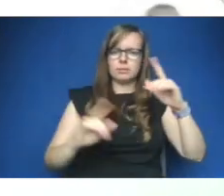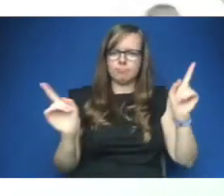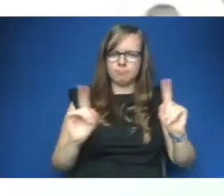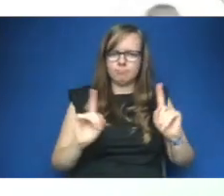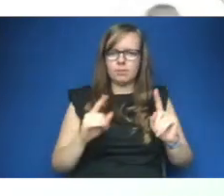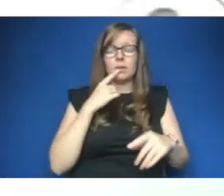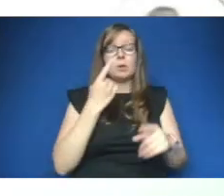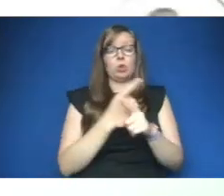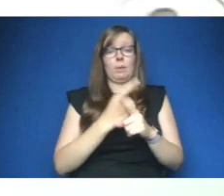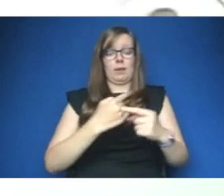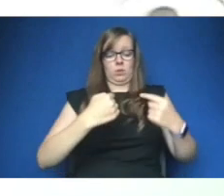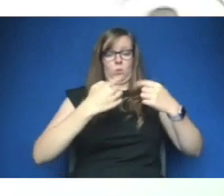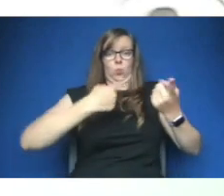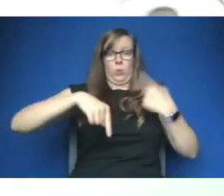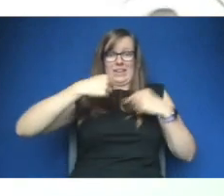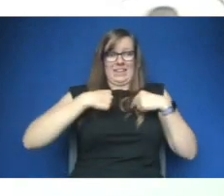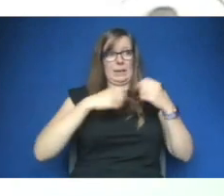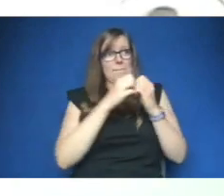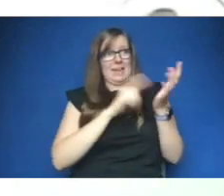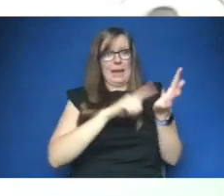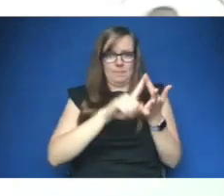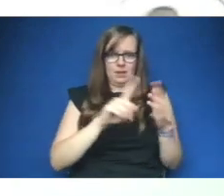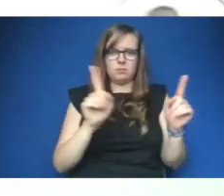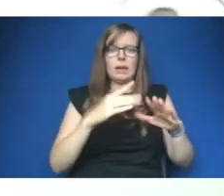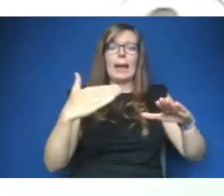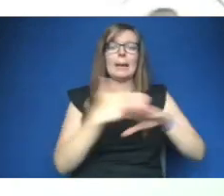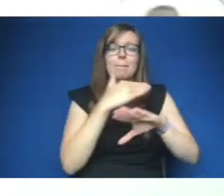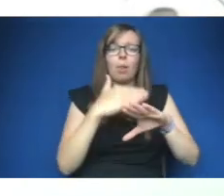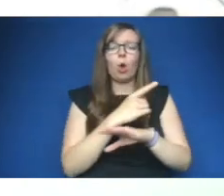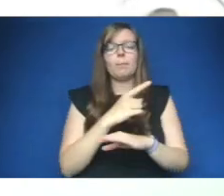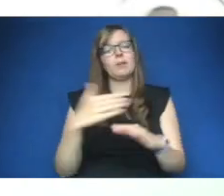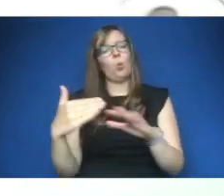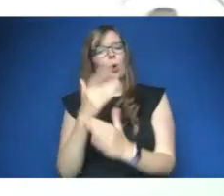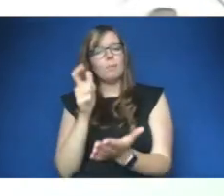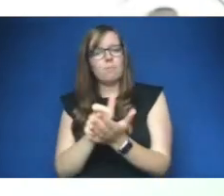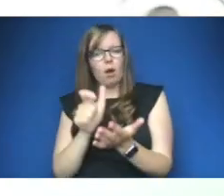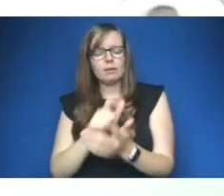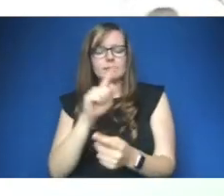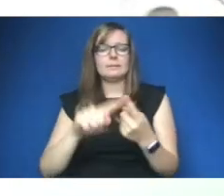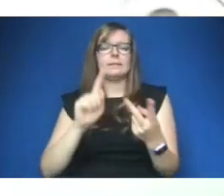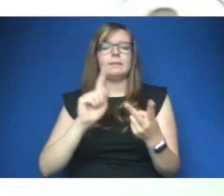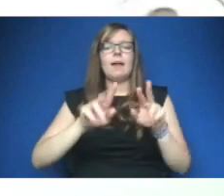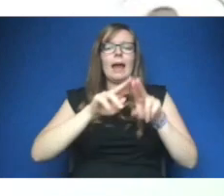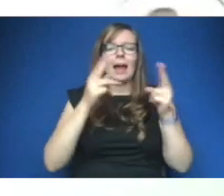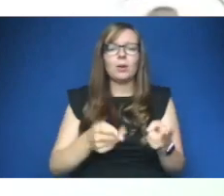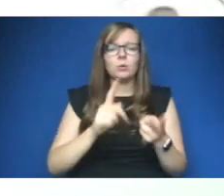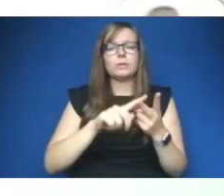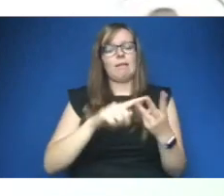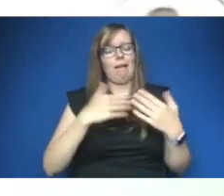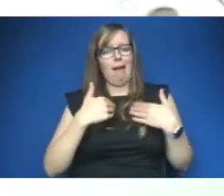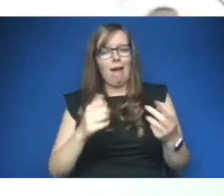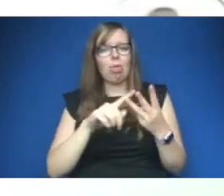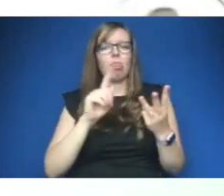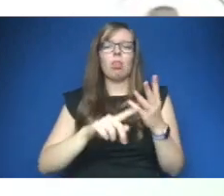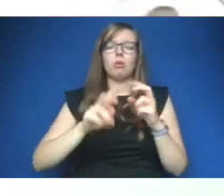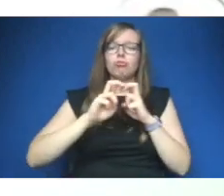bme community it's employment and the labor market housing health transportation financial services